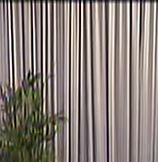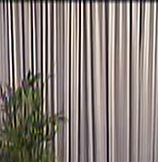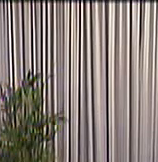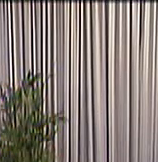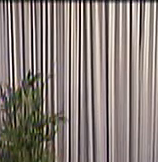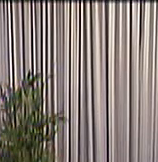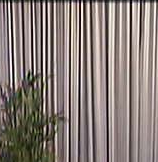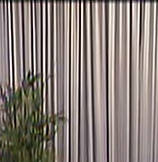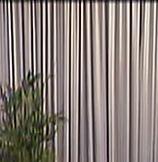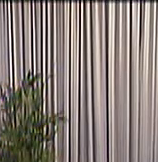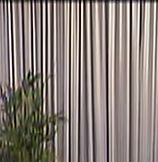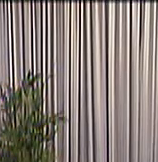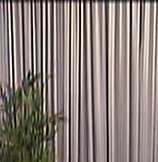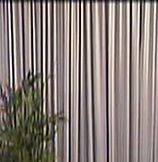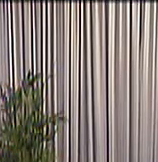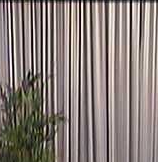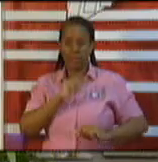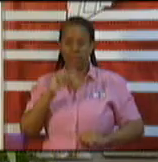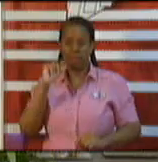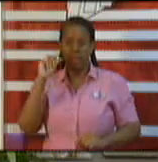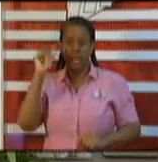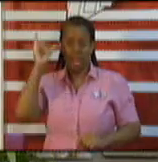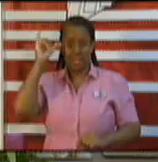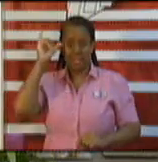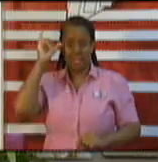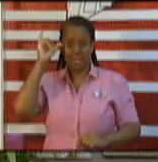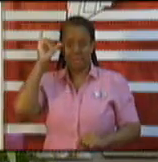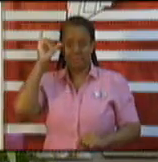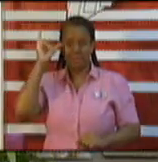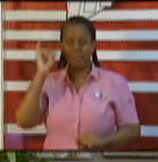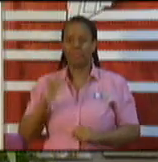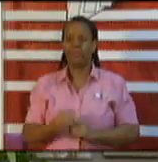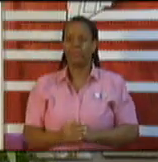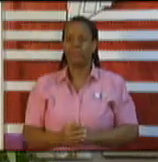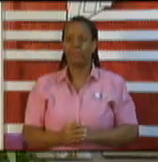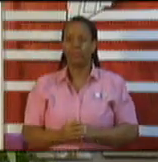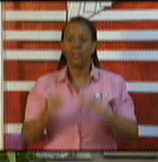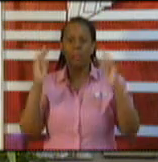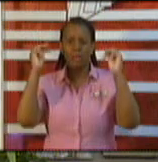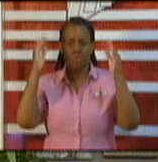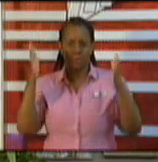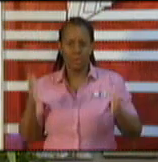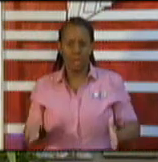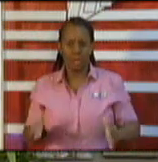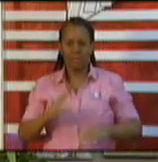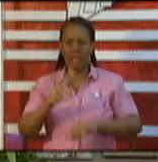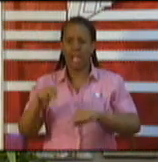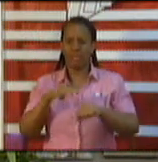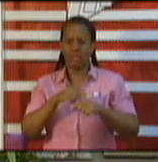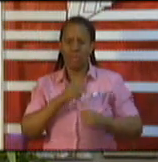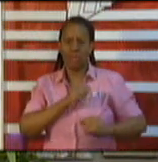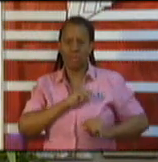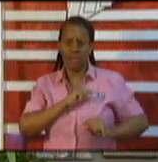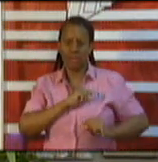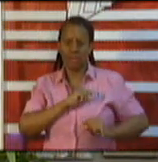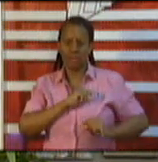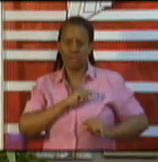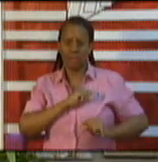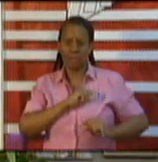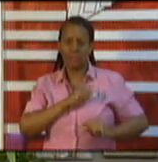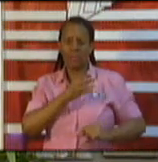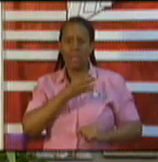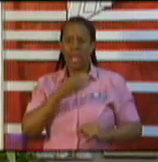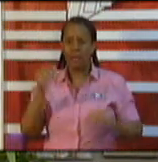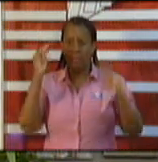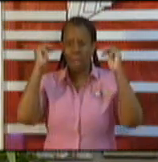the Honourable Stuart Young. The Minister of National Security, the Minister of Health, the Honourable Terence D'Alsing,